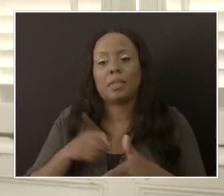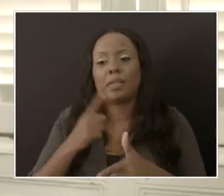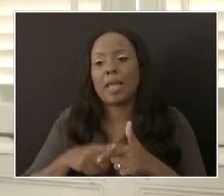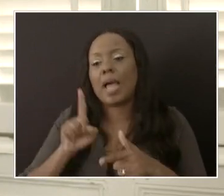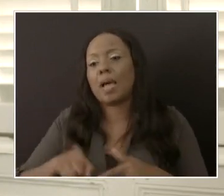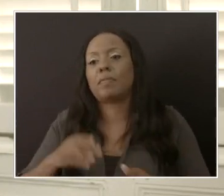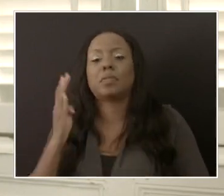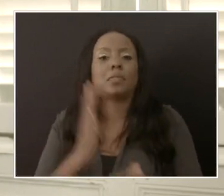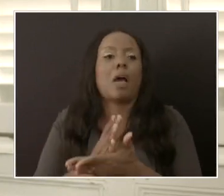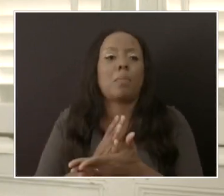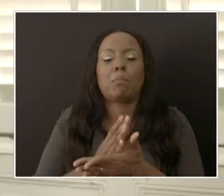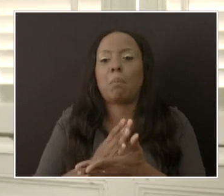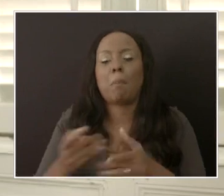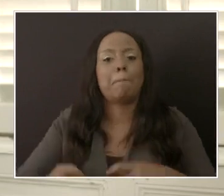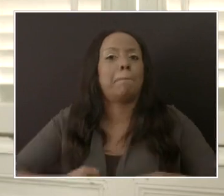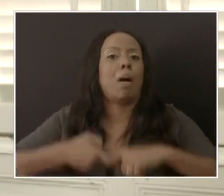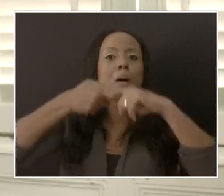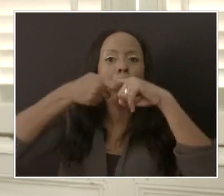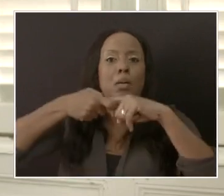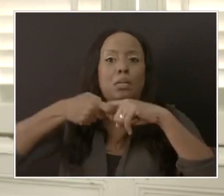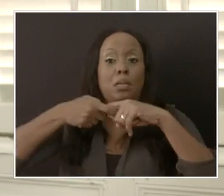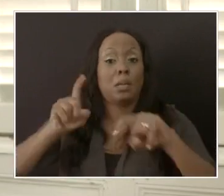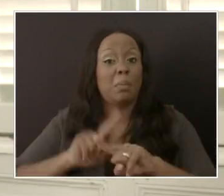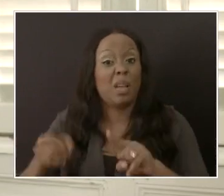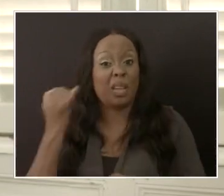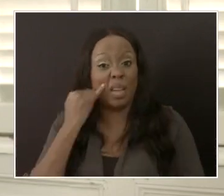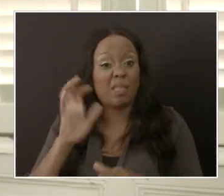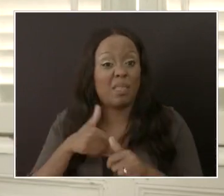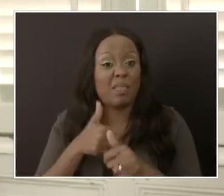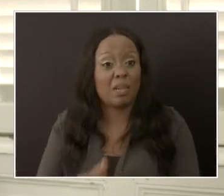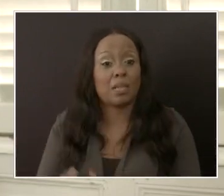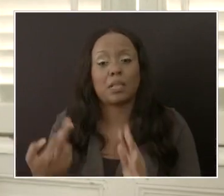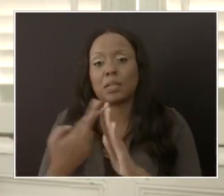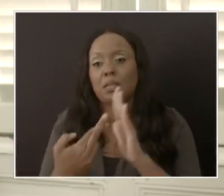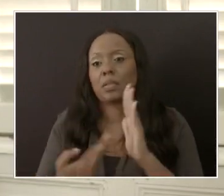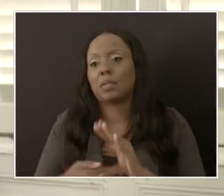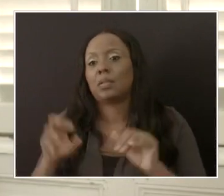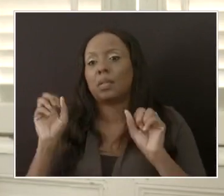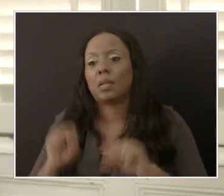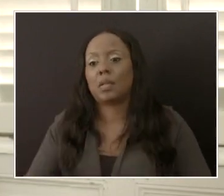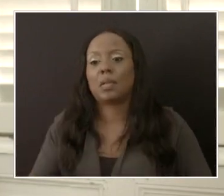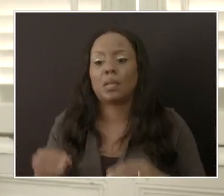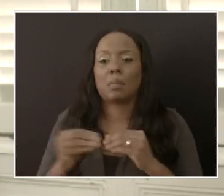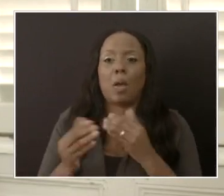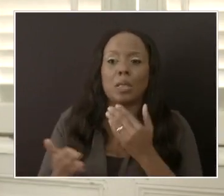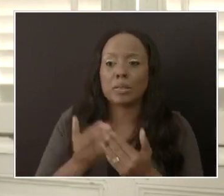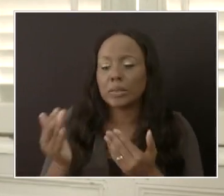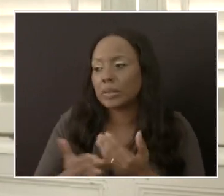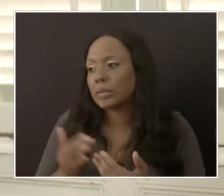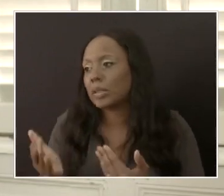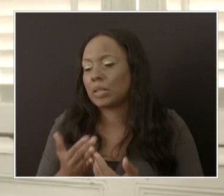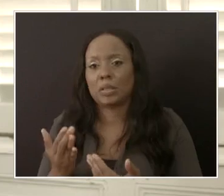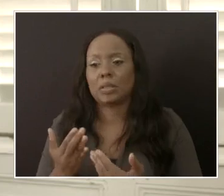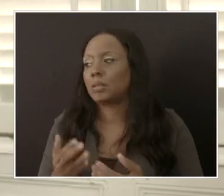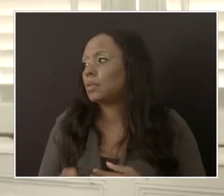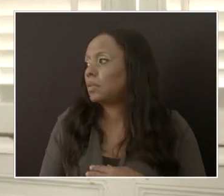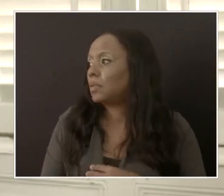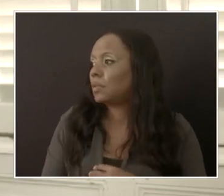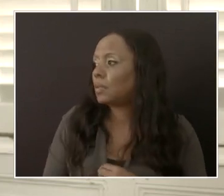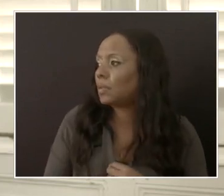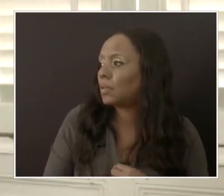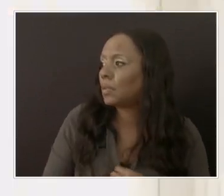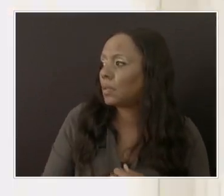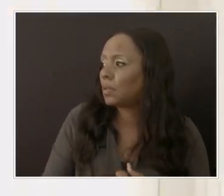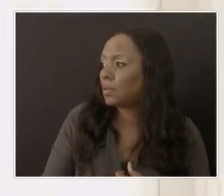the brakes go back on. But if we do what we're supposed to do, then there can be an easing of the brakes and the pressing of the accelerator. What exactly